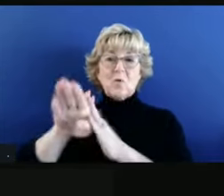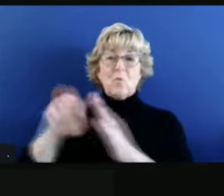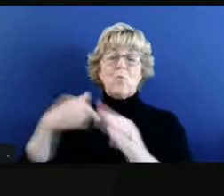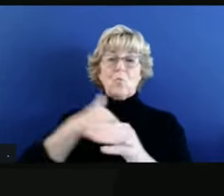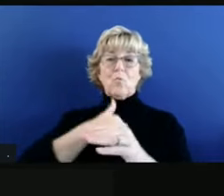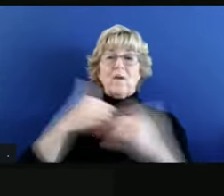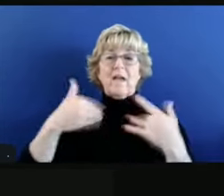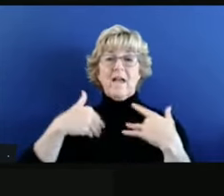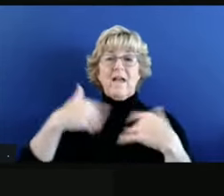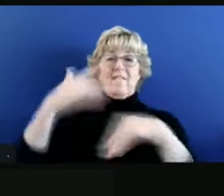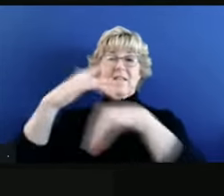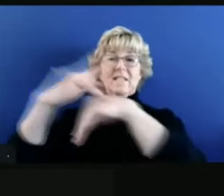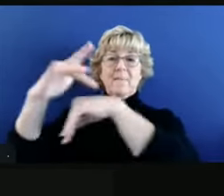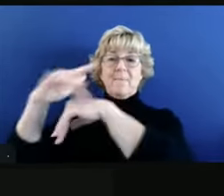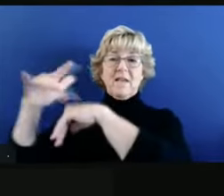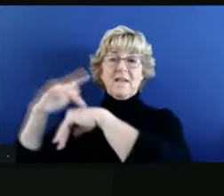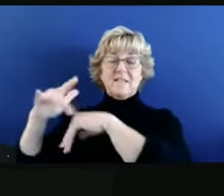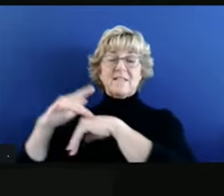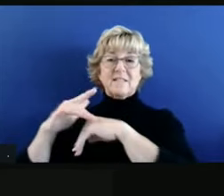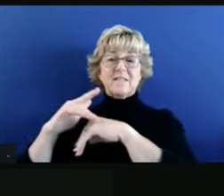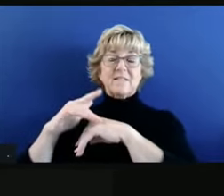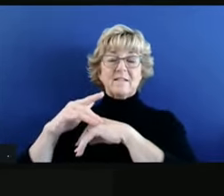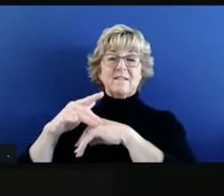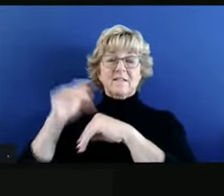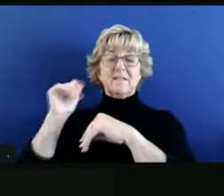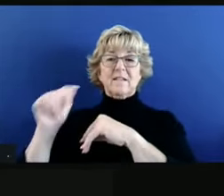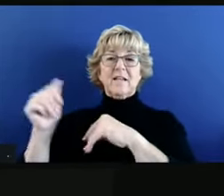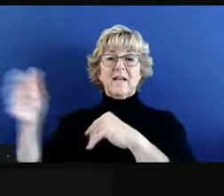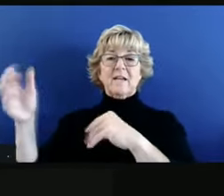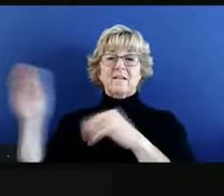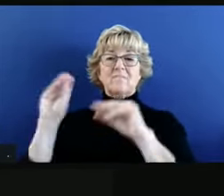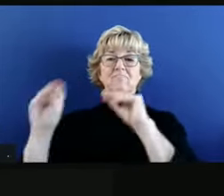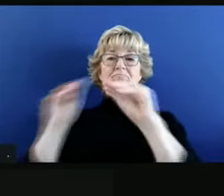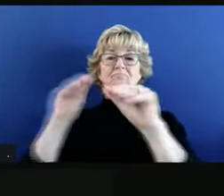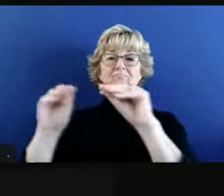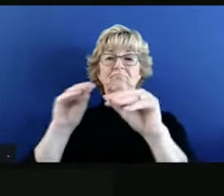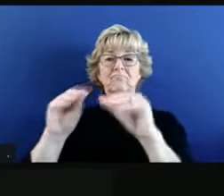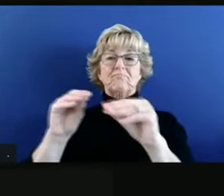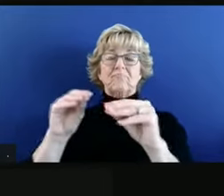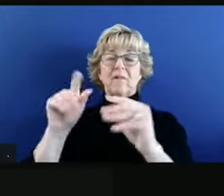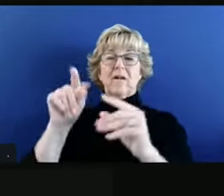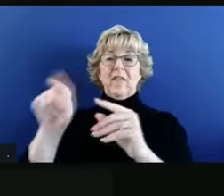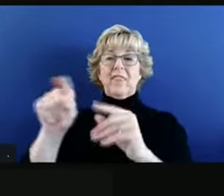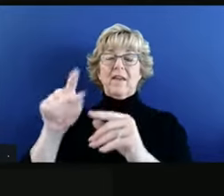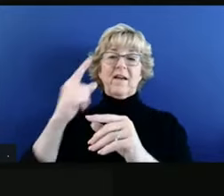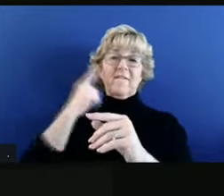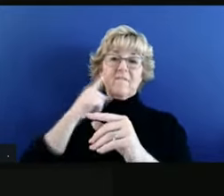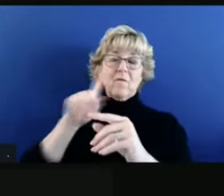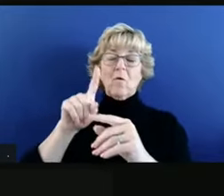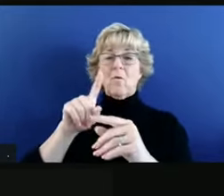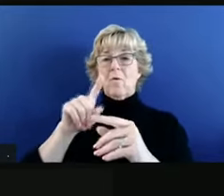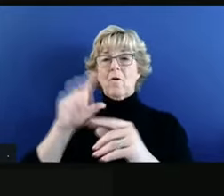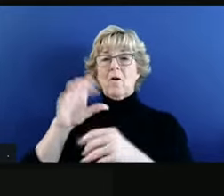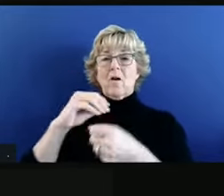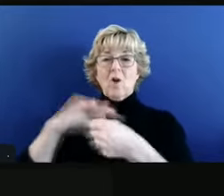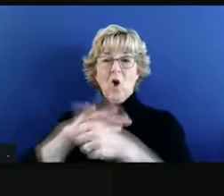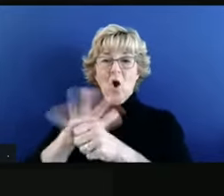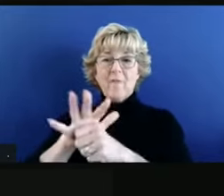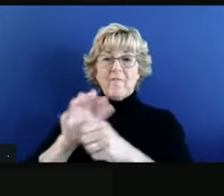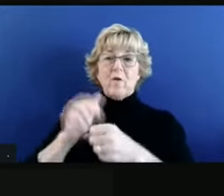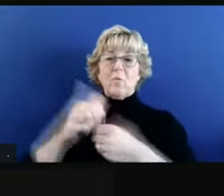identified in certain facilities that can be brought on with additional ventilators and other equipment